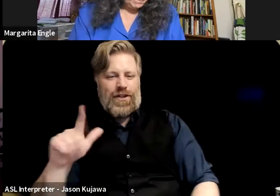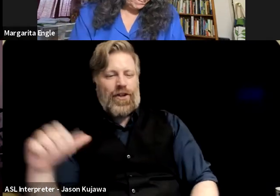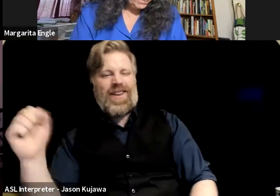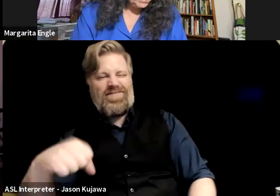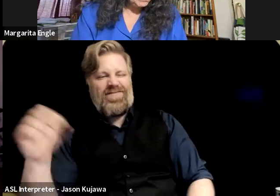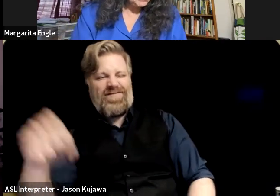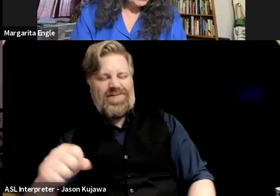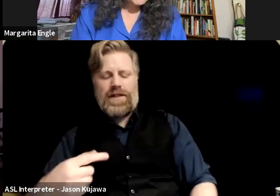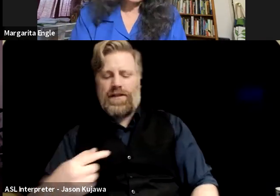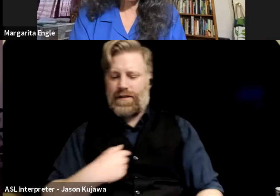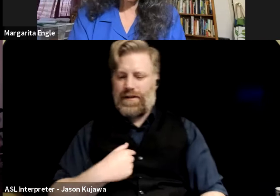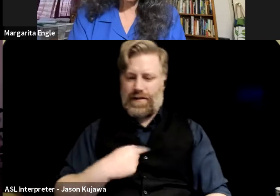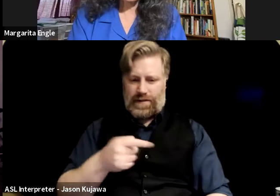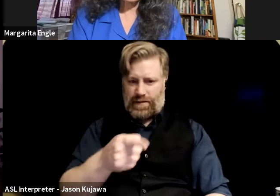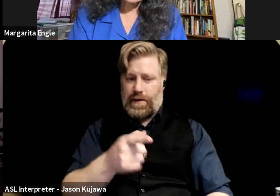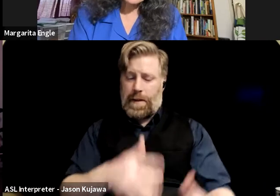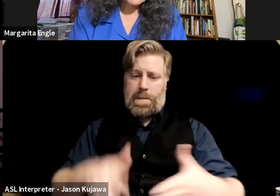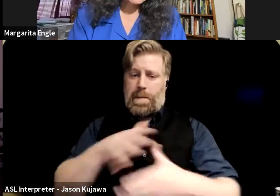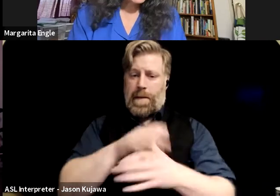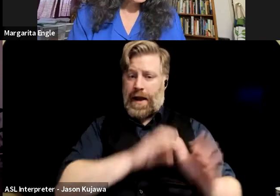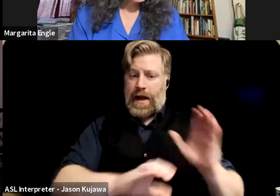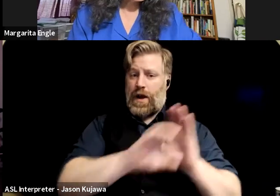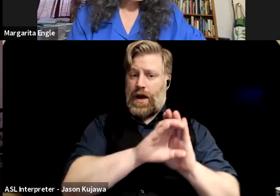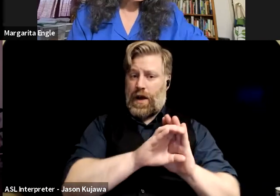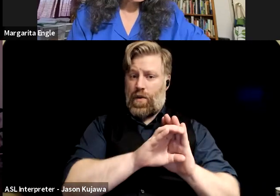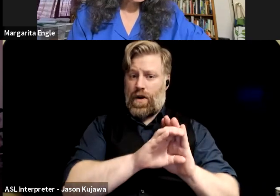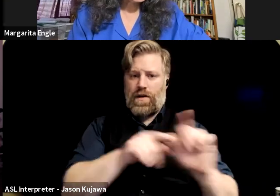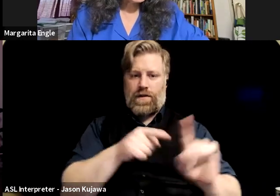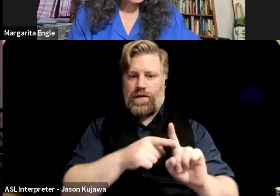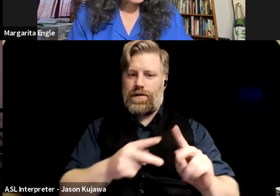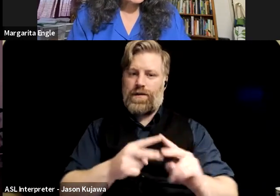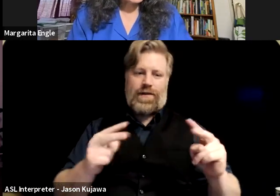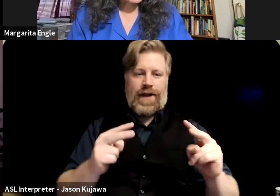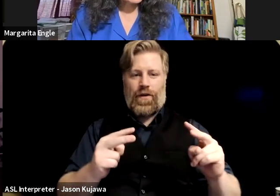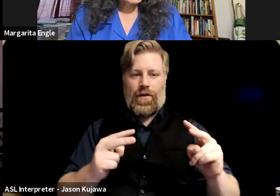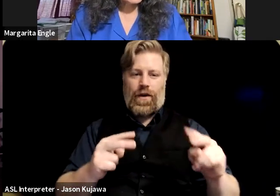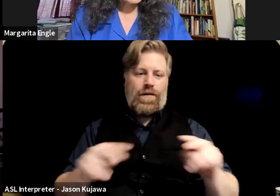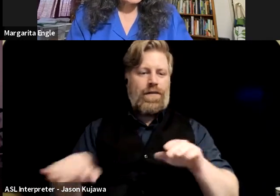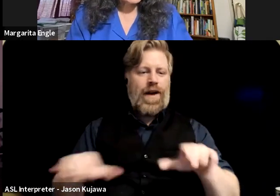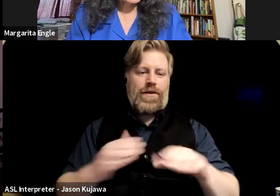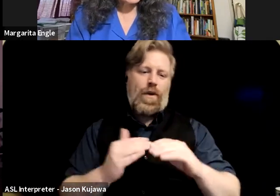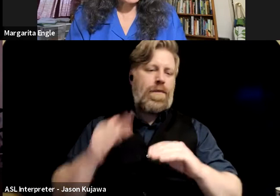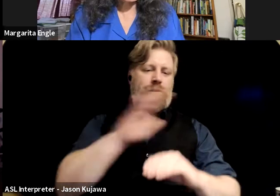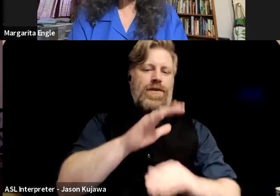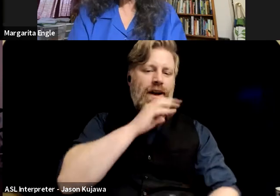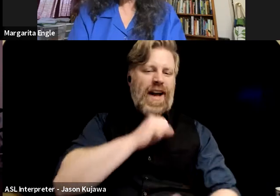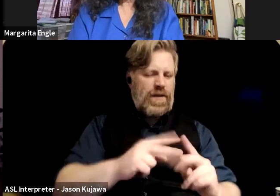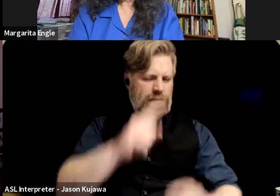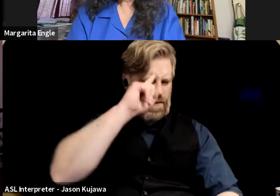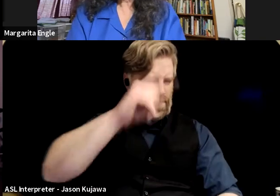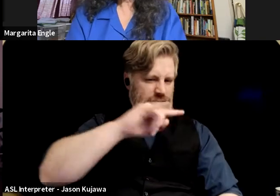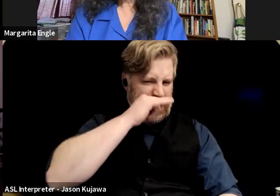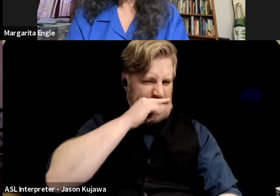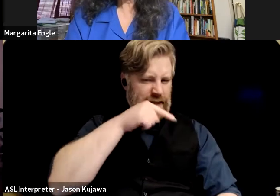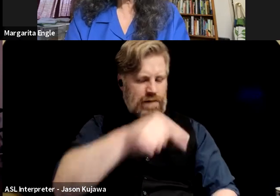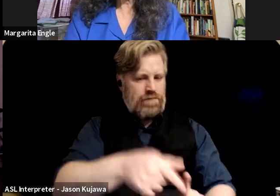myself in, in the main character who's, like, this, you know, overly precocious, like, really, really intelligent kid who can, like, stands out